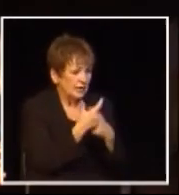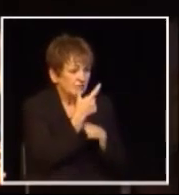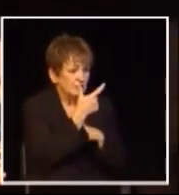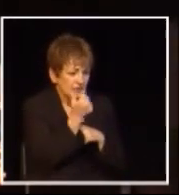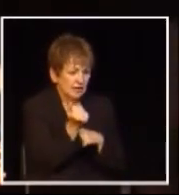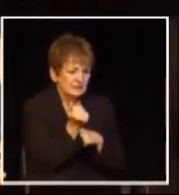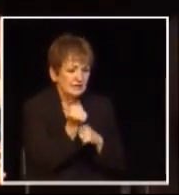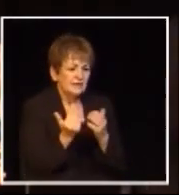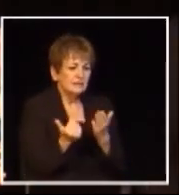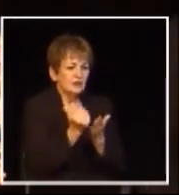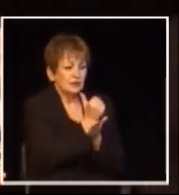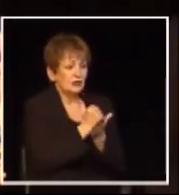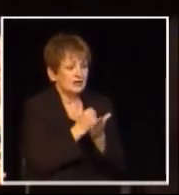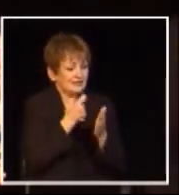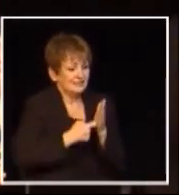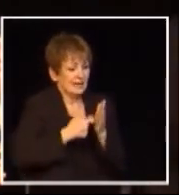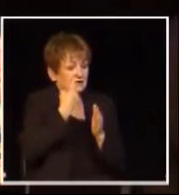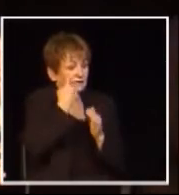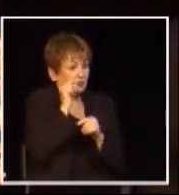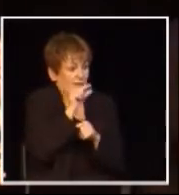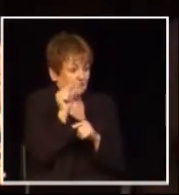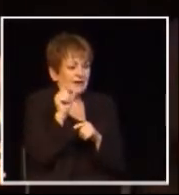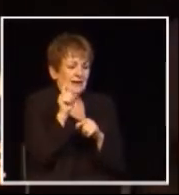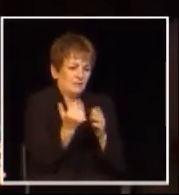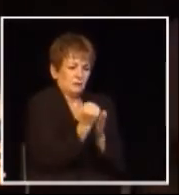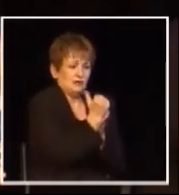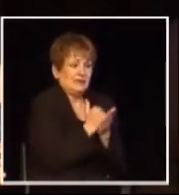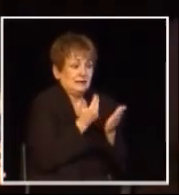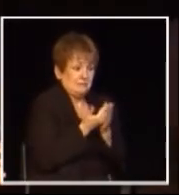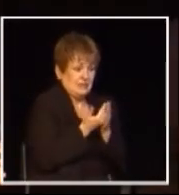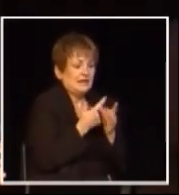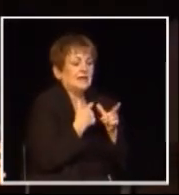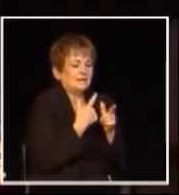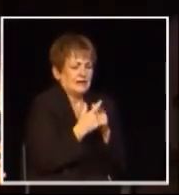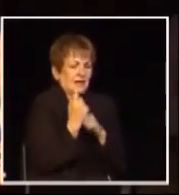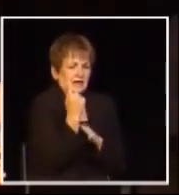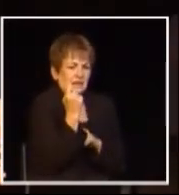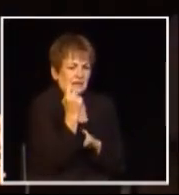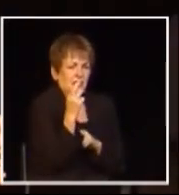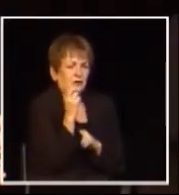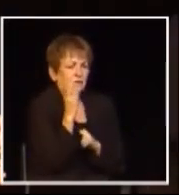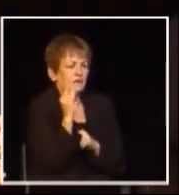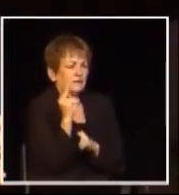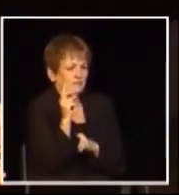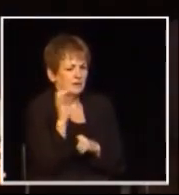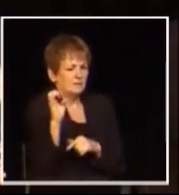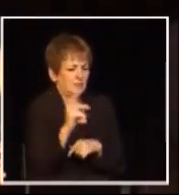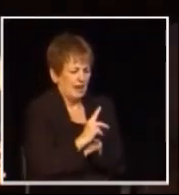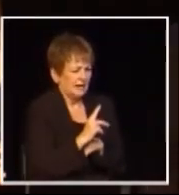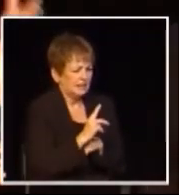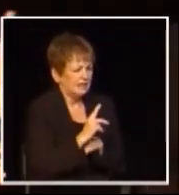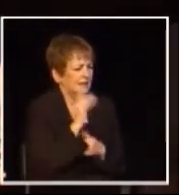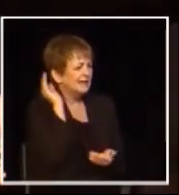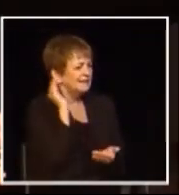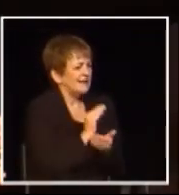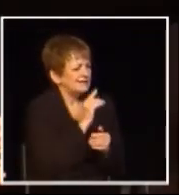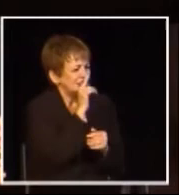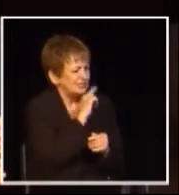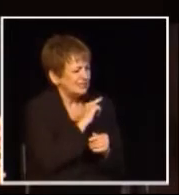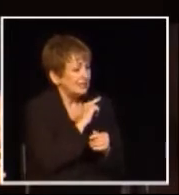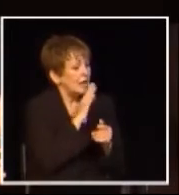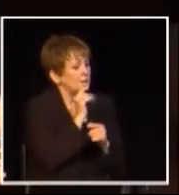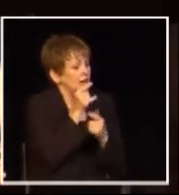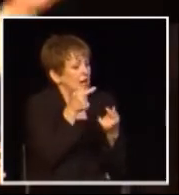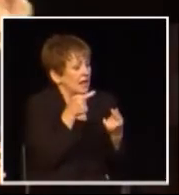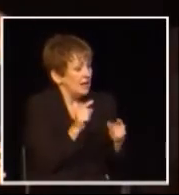because they've been conscripted as tax collectors for the government and they have to get the money if they want to get the refund check back so it will reduce cheating